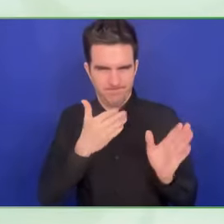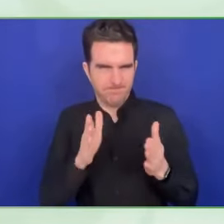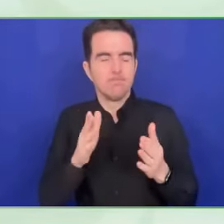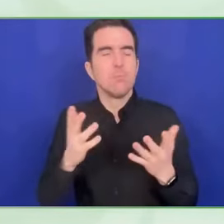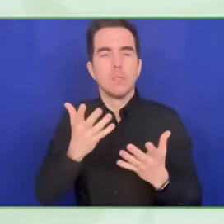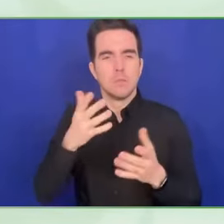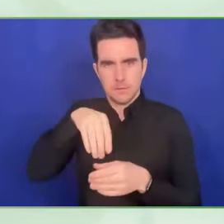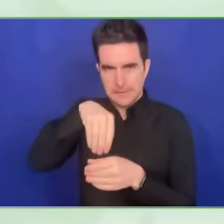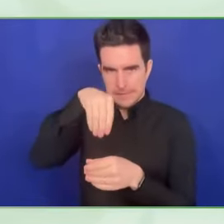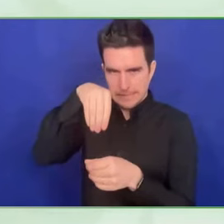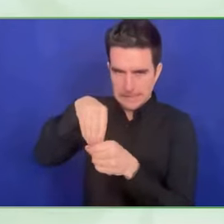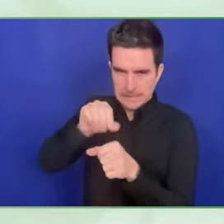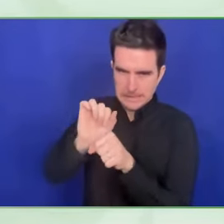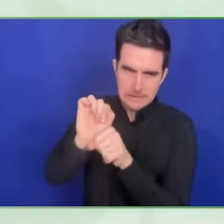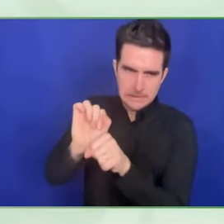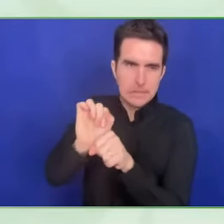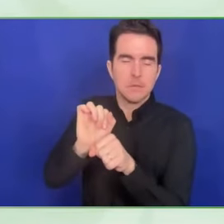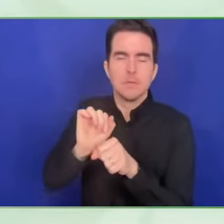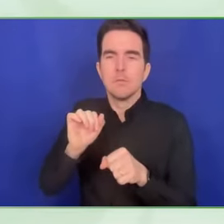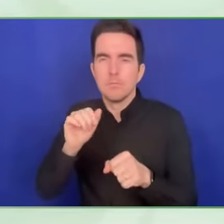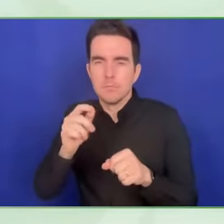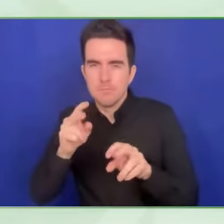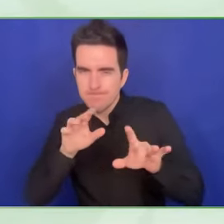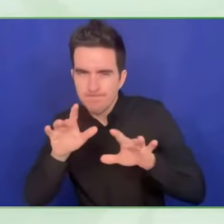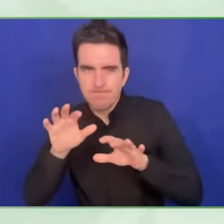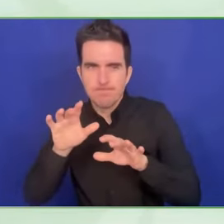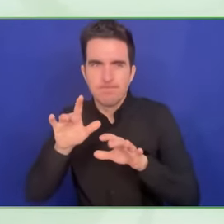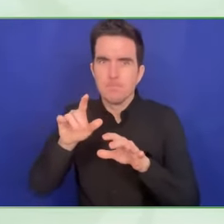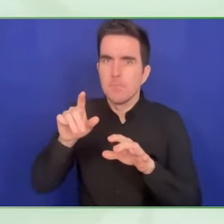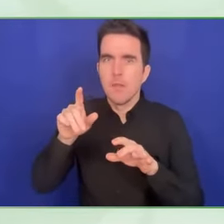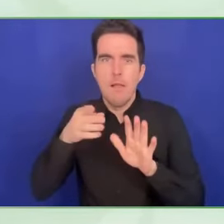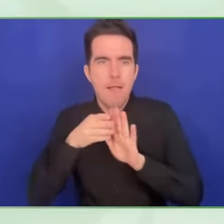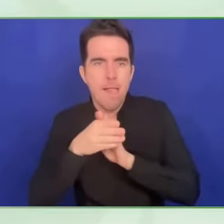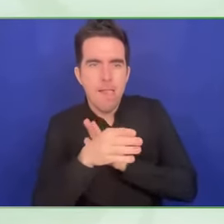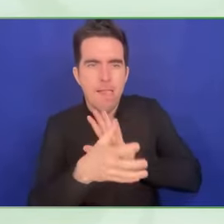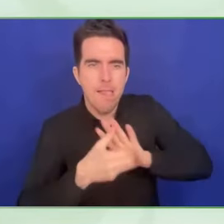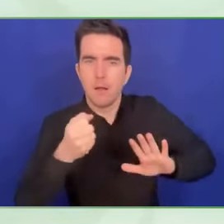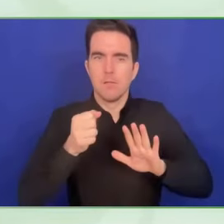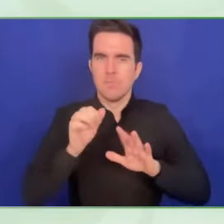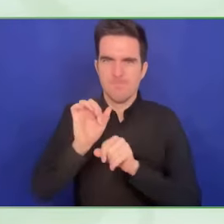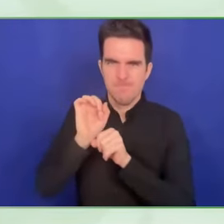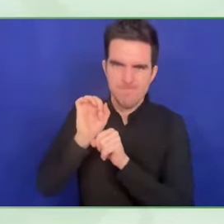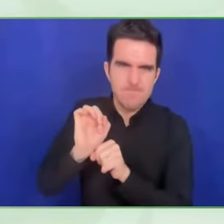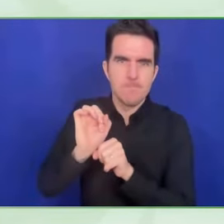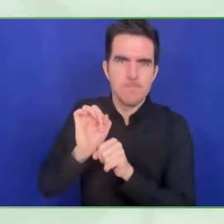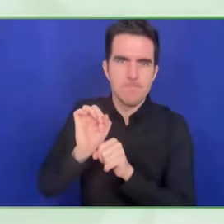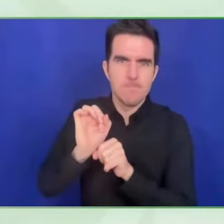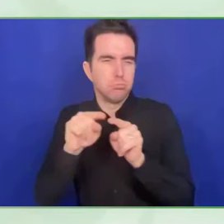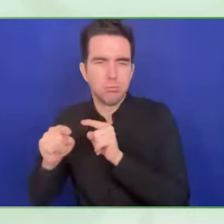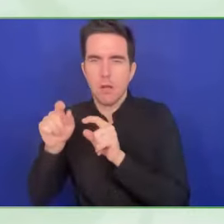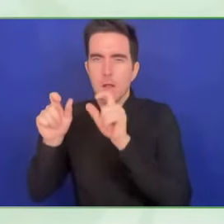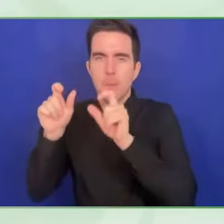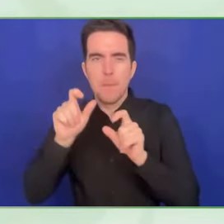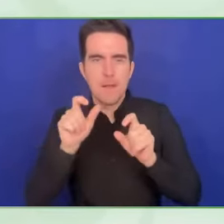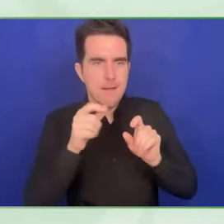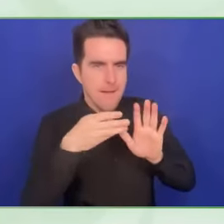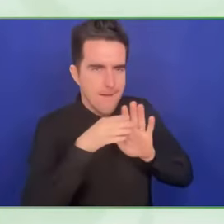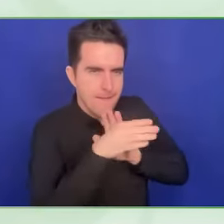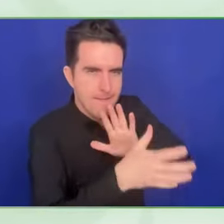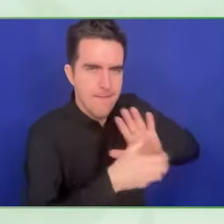memories, your conversation, your financials. Do you think your password to unblock your phone